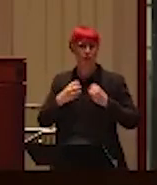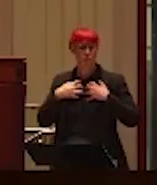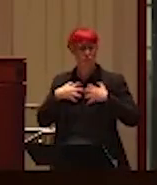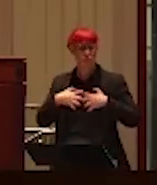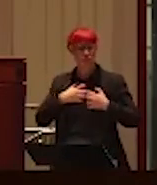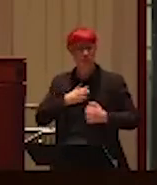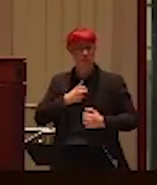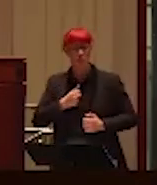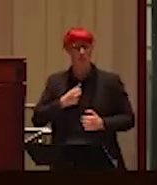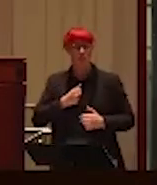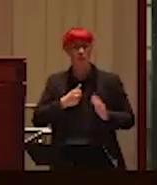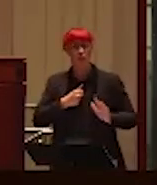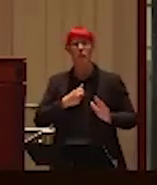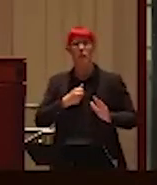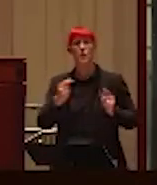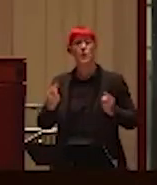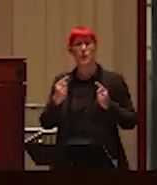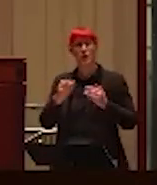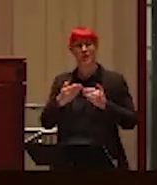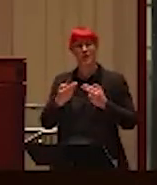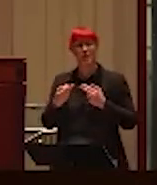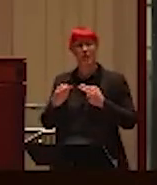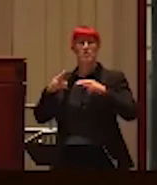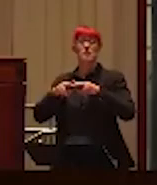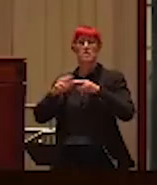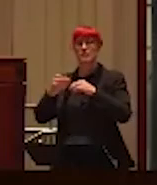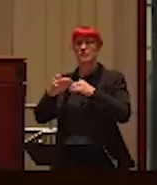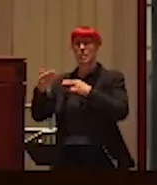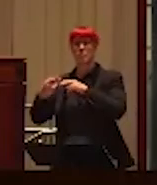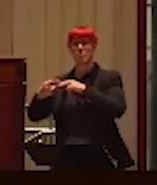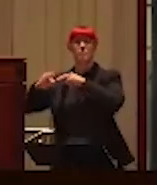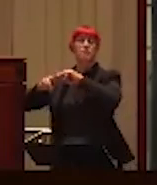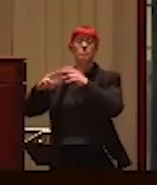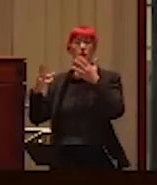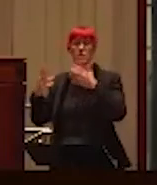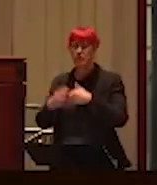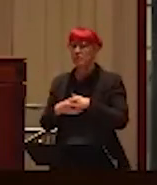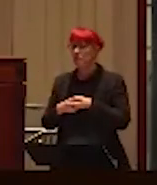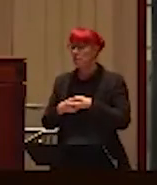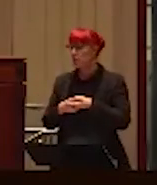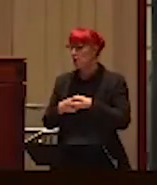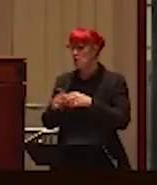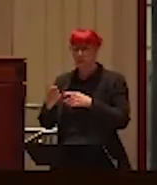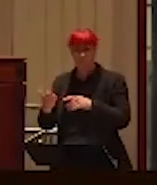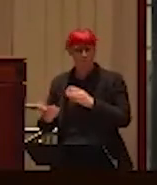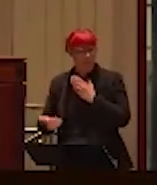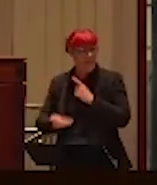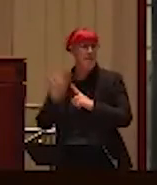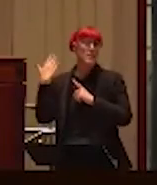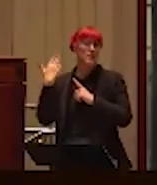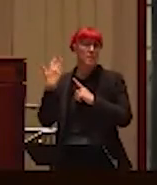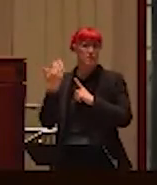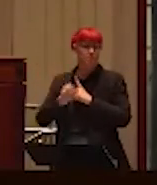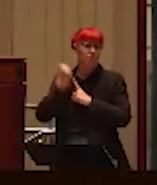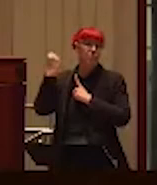so, and that would be the next escalation. And then after that, the next, next escal, uh, escalation was, uh, her hitting me. And the very first time that